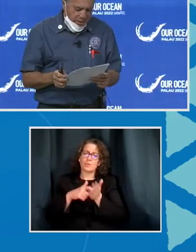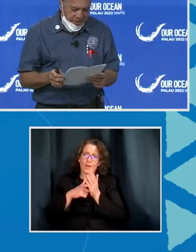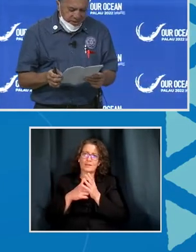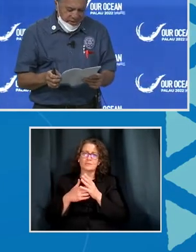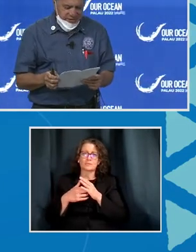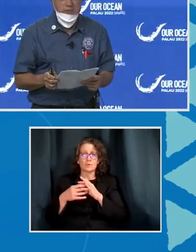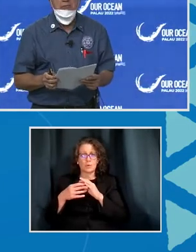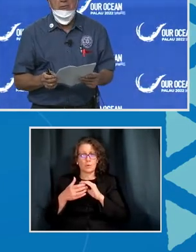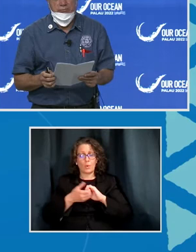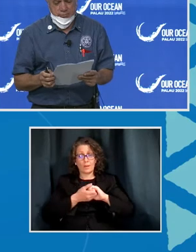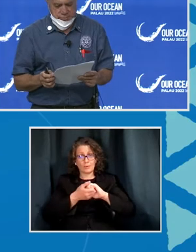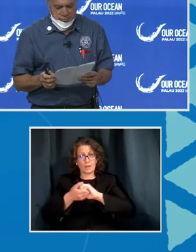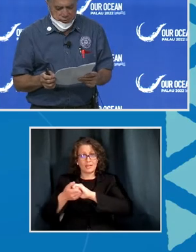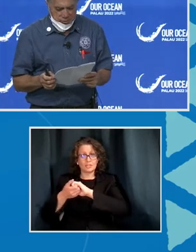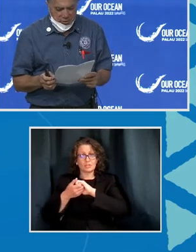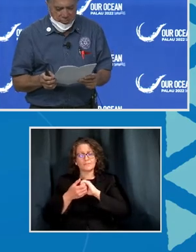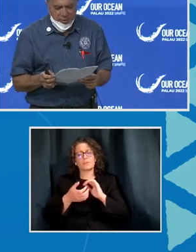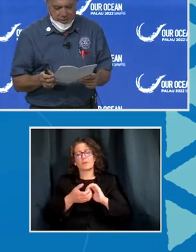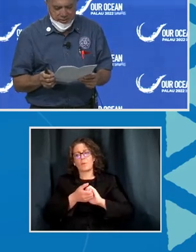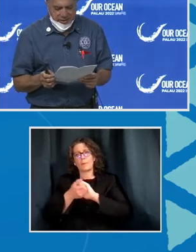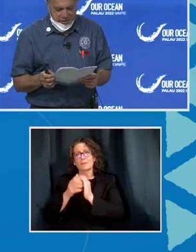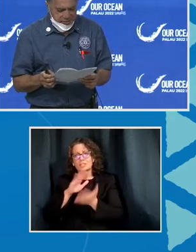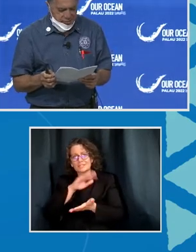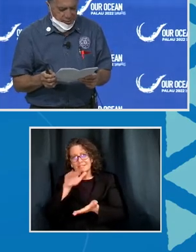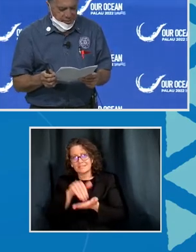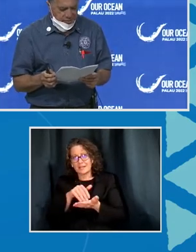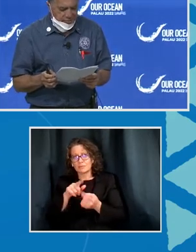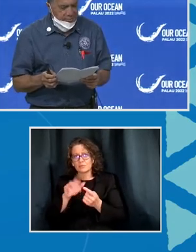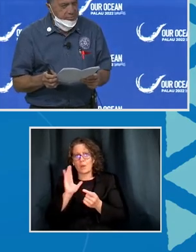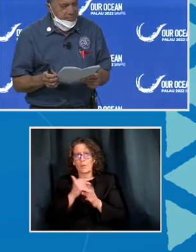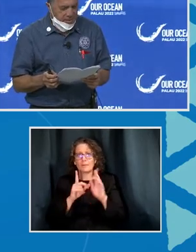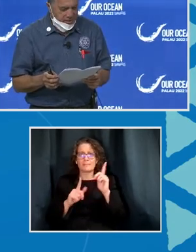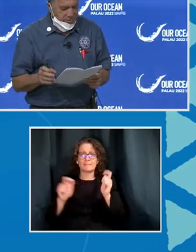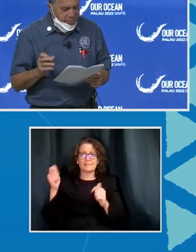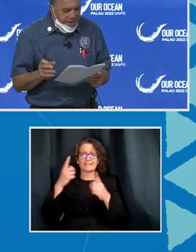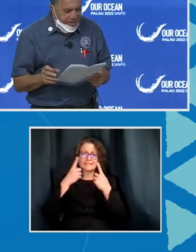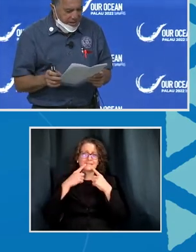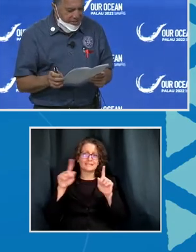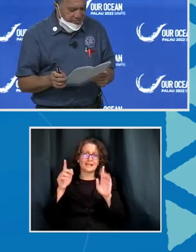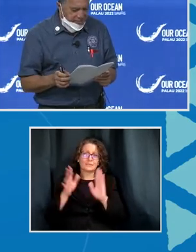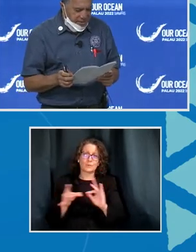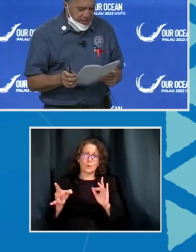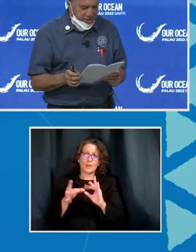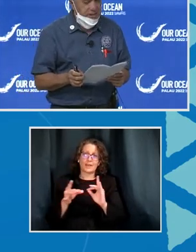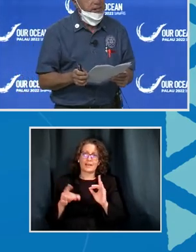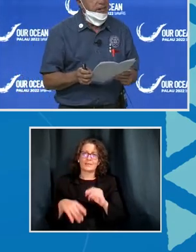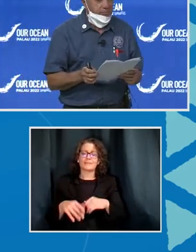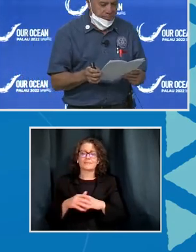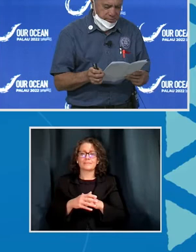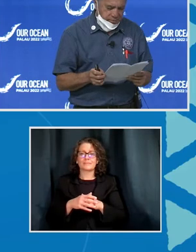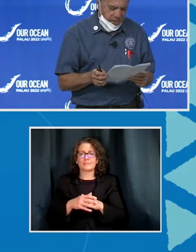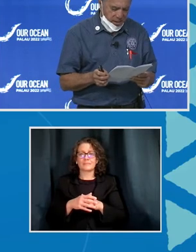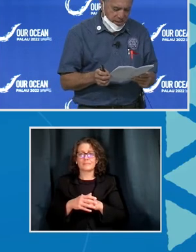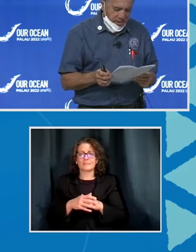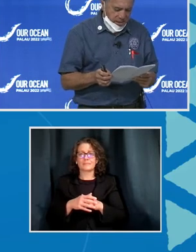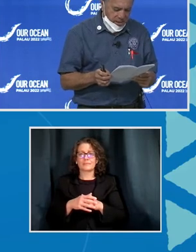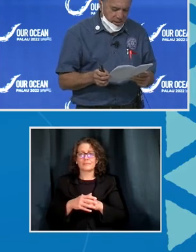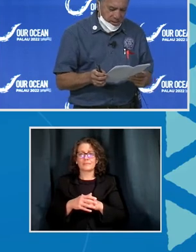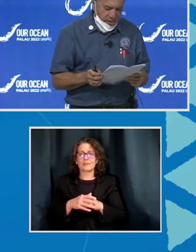Cooperation is central to our biggest success story. The person vessel-based scheme